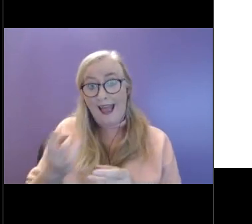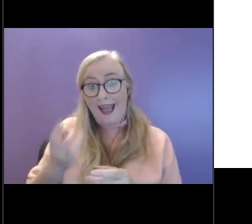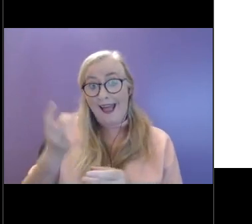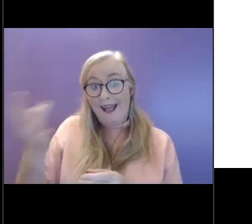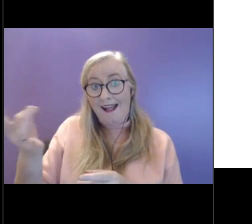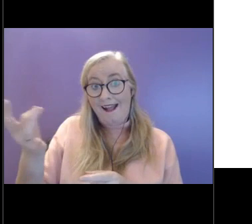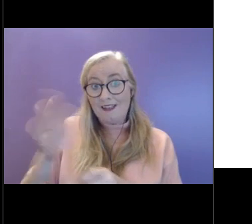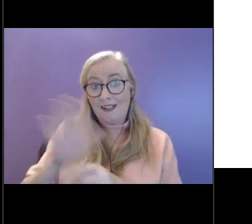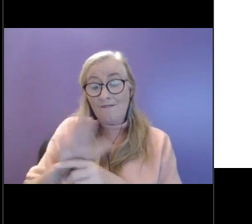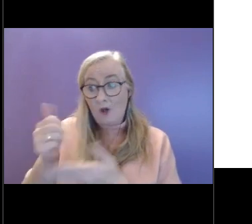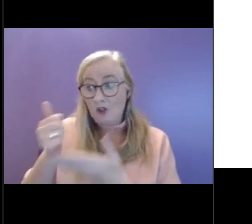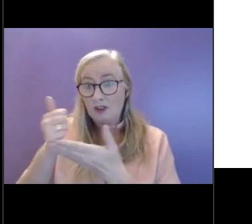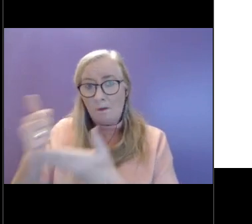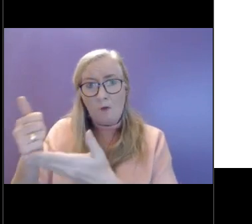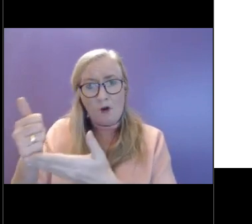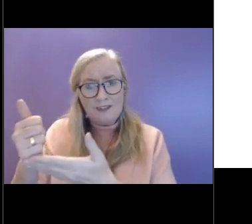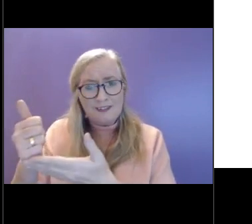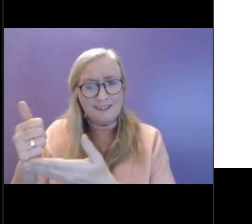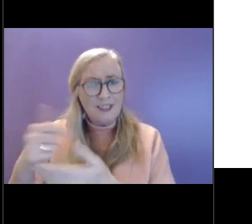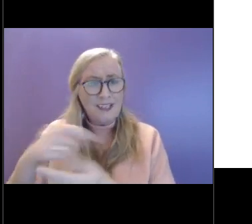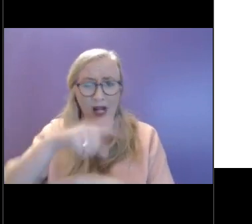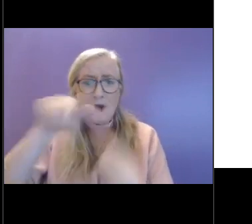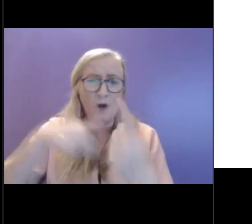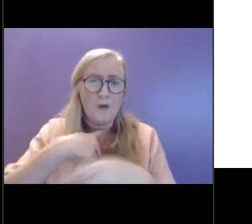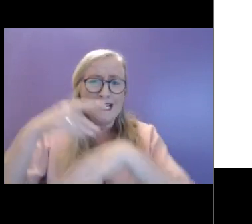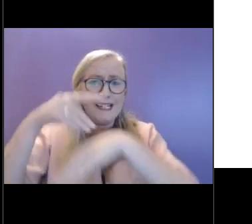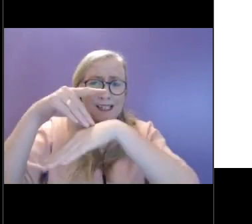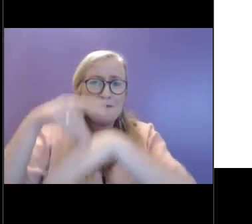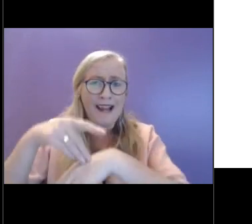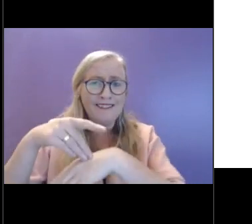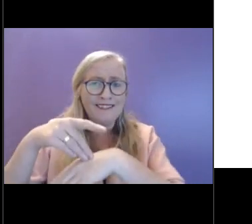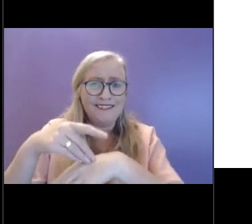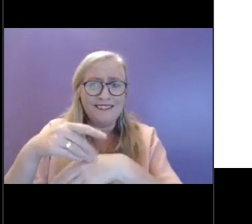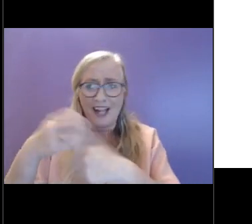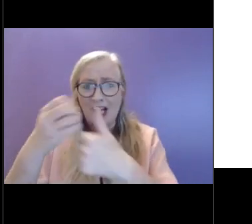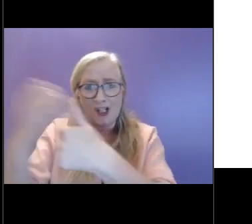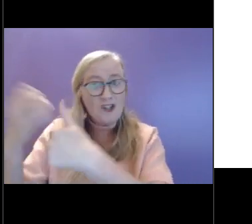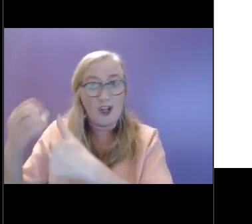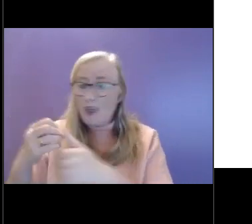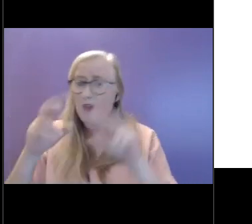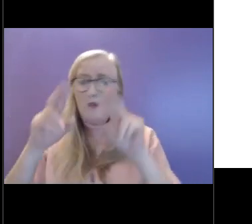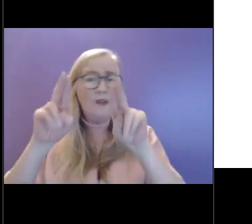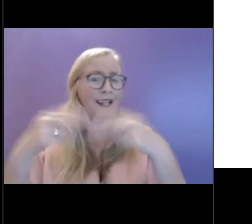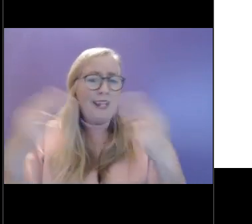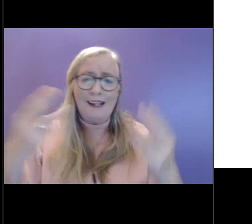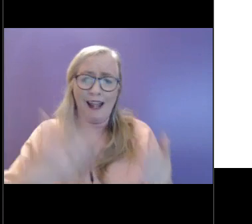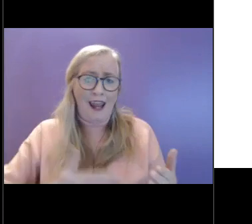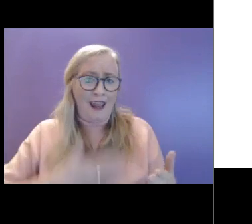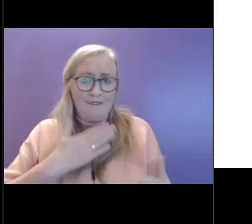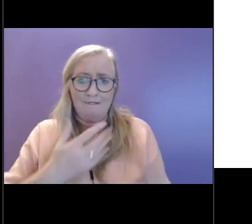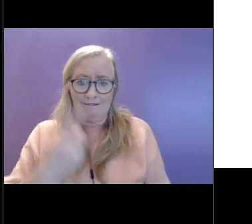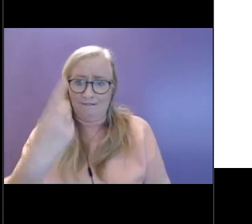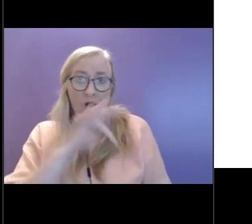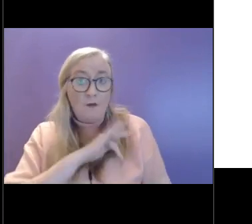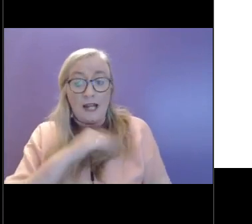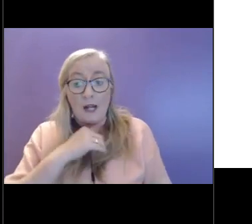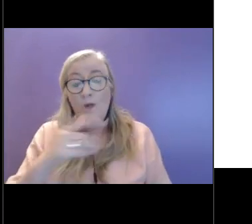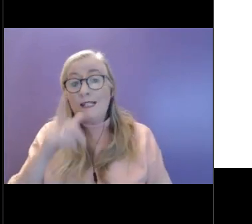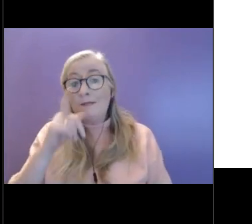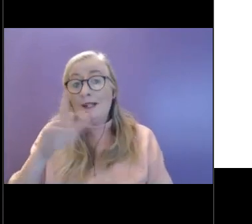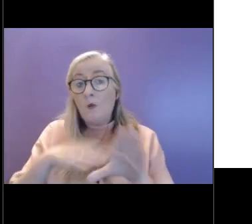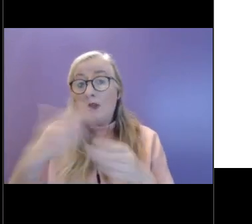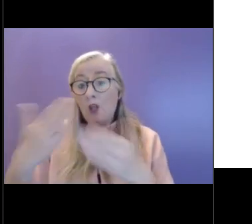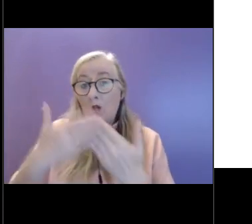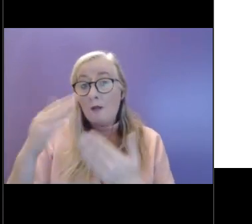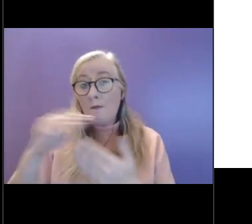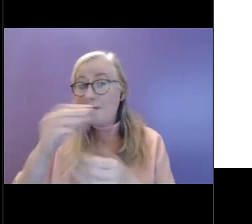an interdependent species and we cannot live on our own. And so we'll speak to young people all the time about reaching out